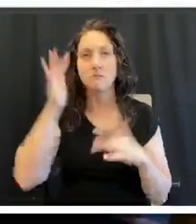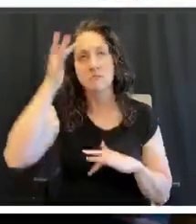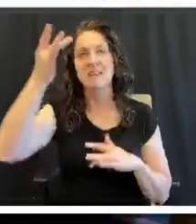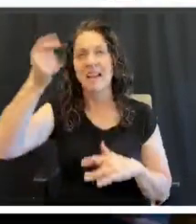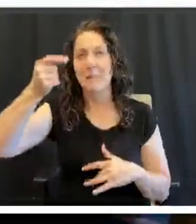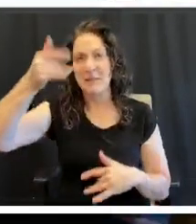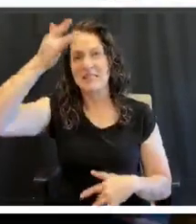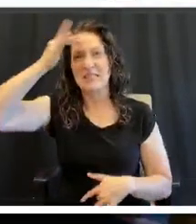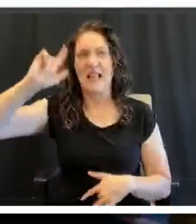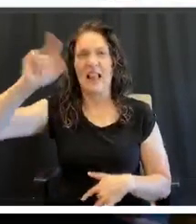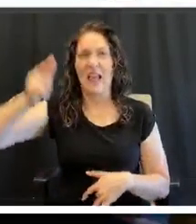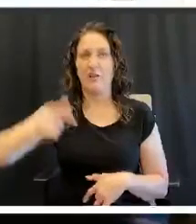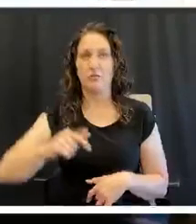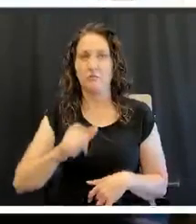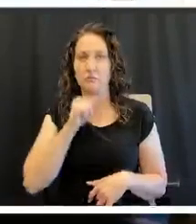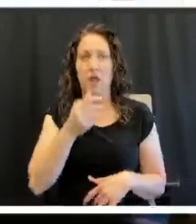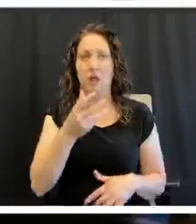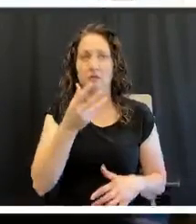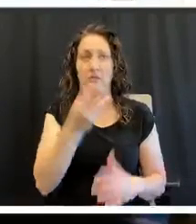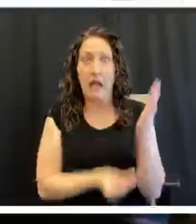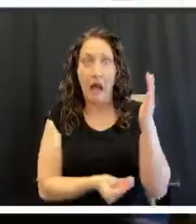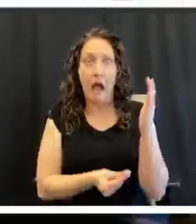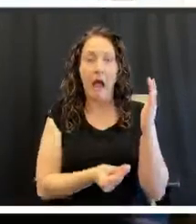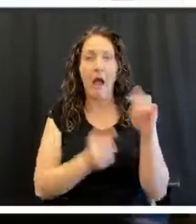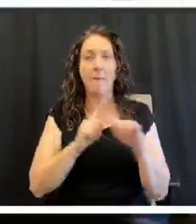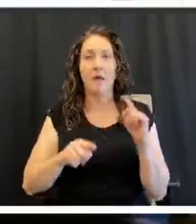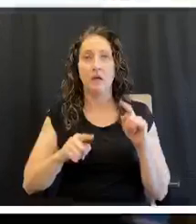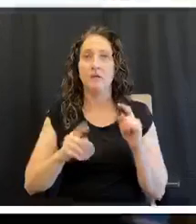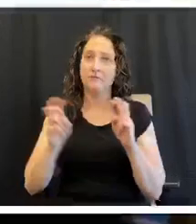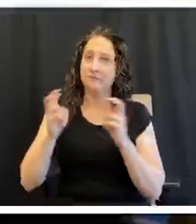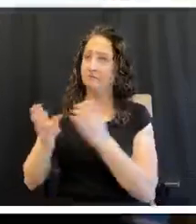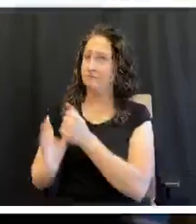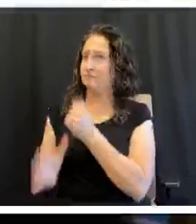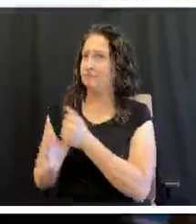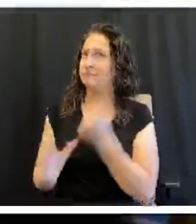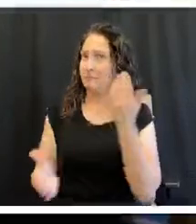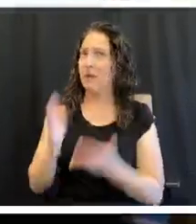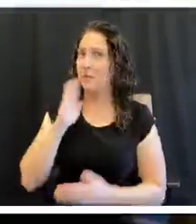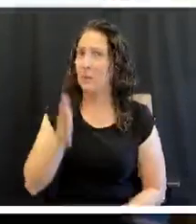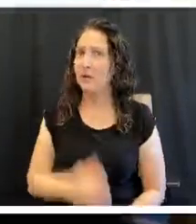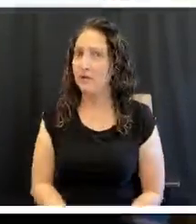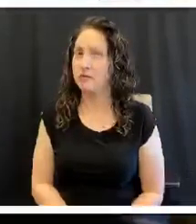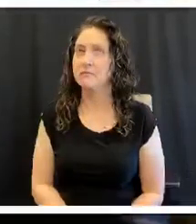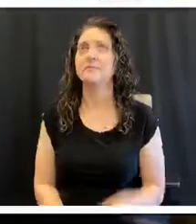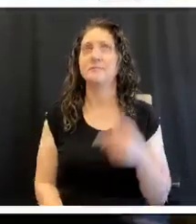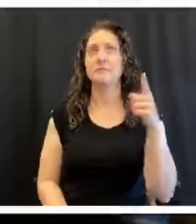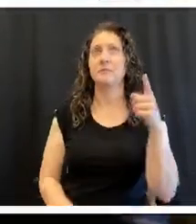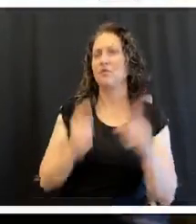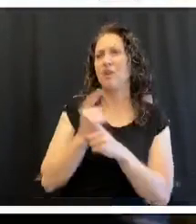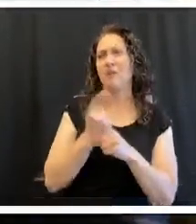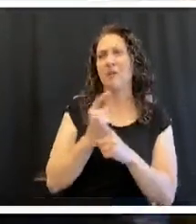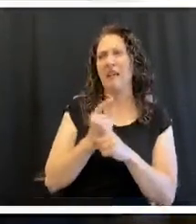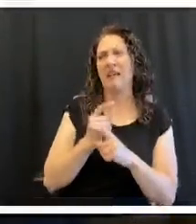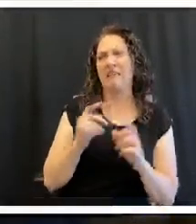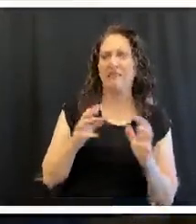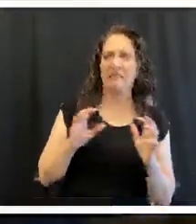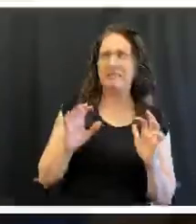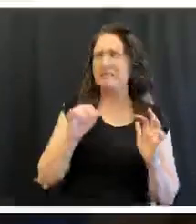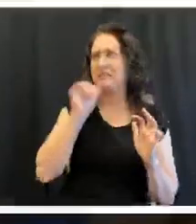It doesn't kill you, but you do suffer the consequences. Yeah. We're not going to like that too much.